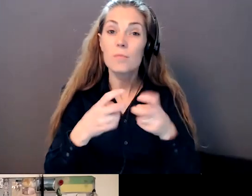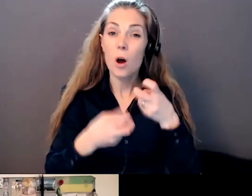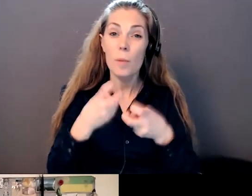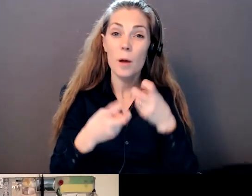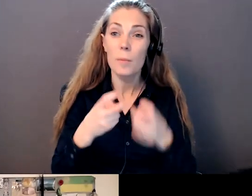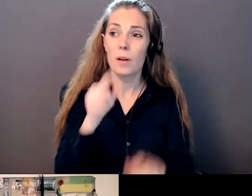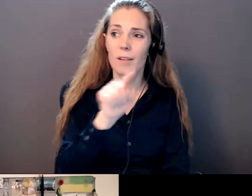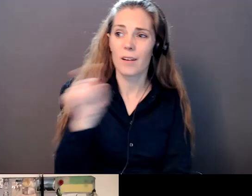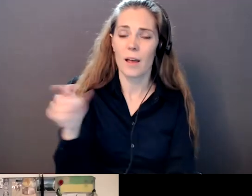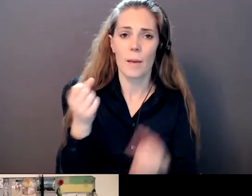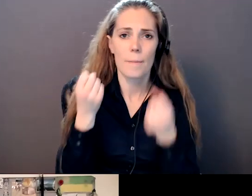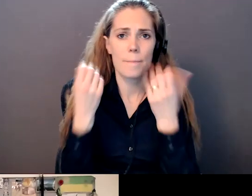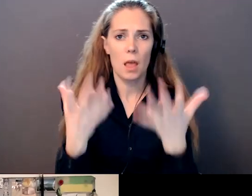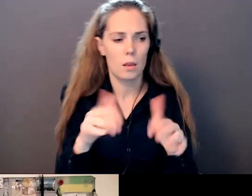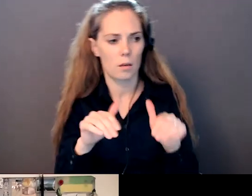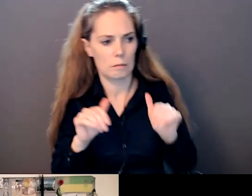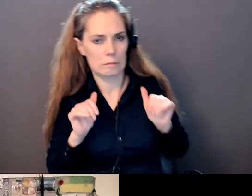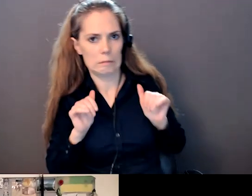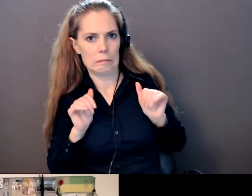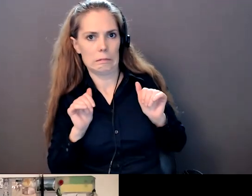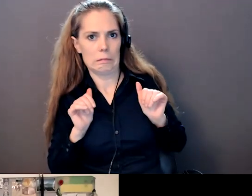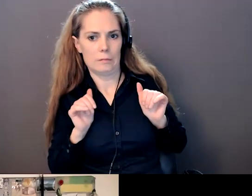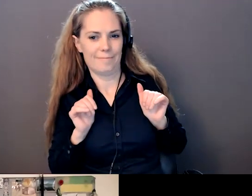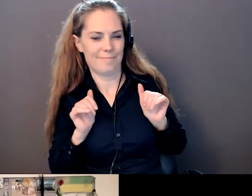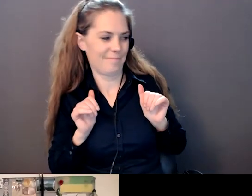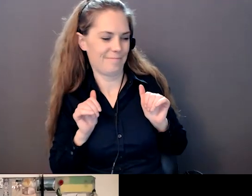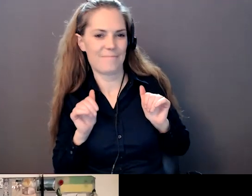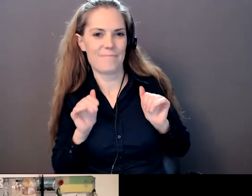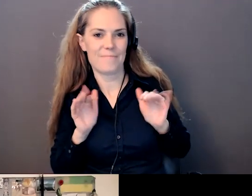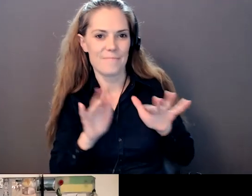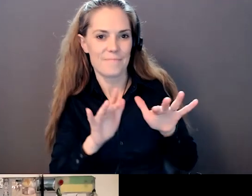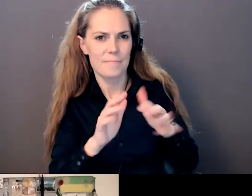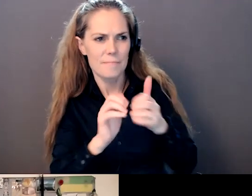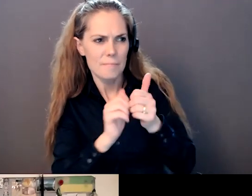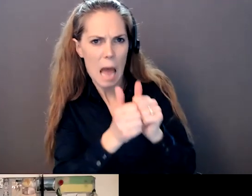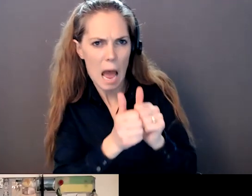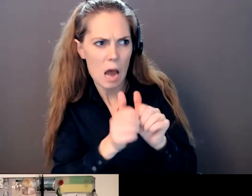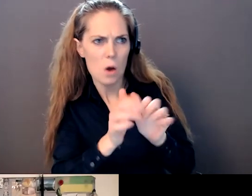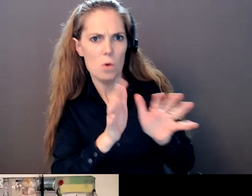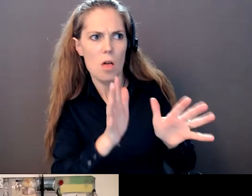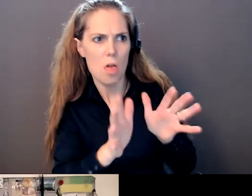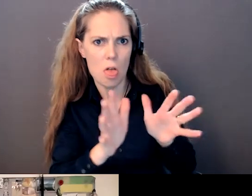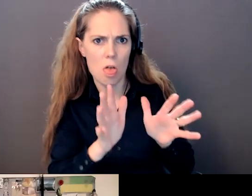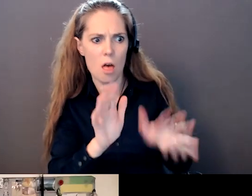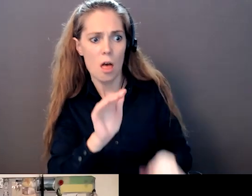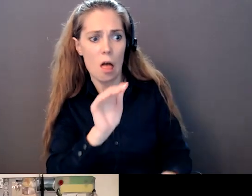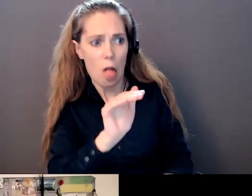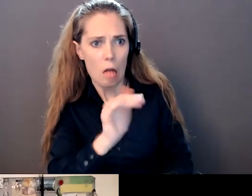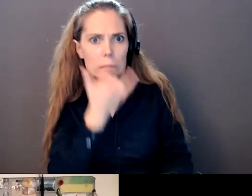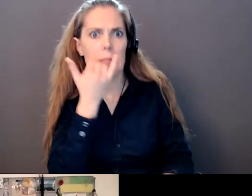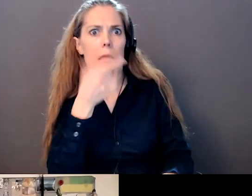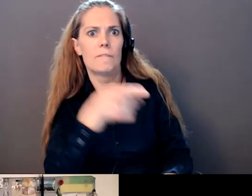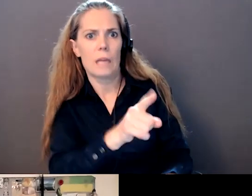they don't know how to engage. And because of all these factors, they don't engage, and then nothing moves forward. And then, you know, some